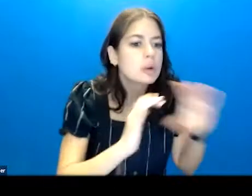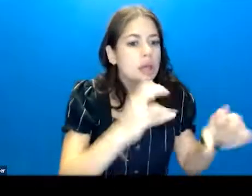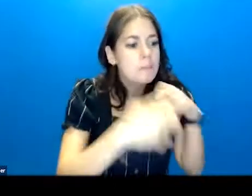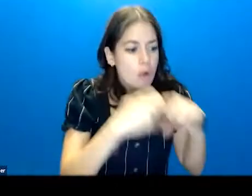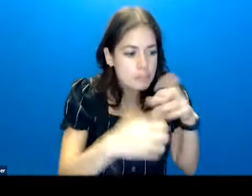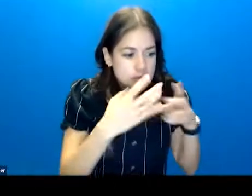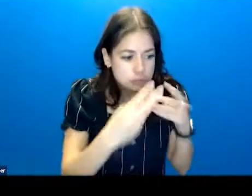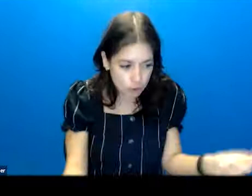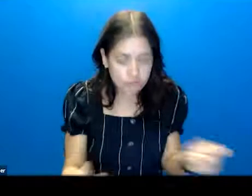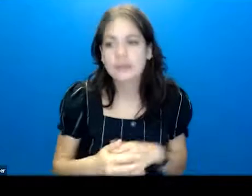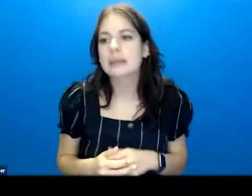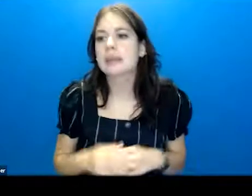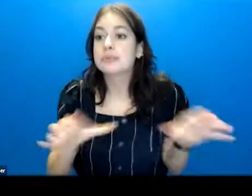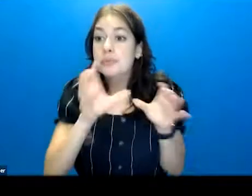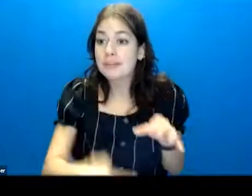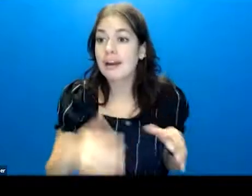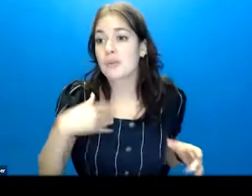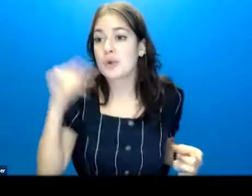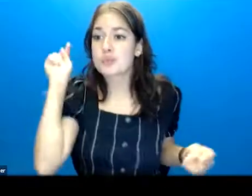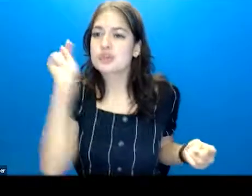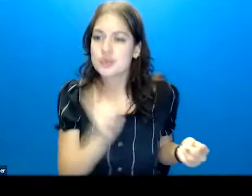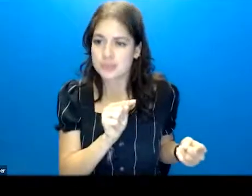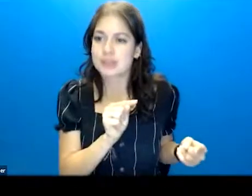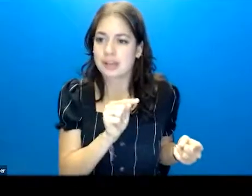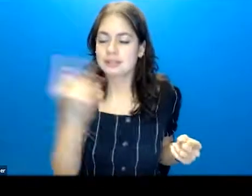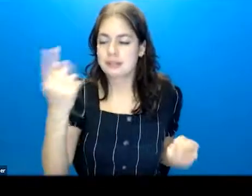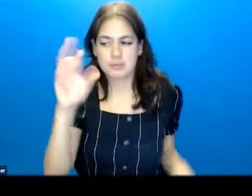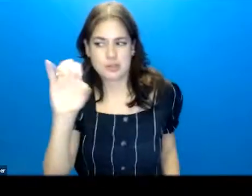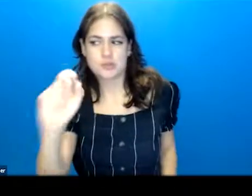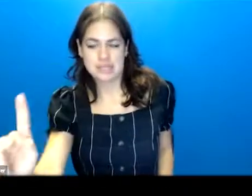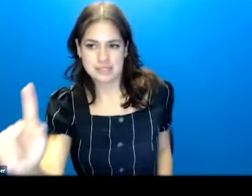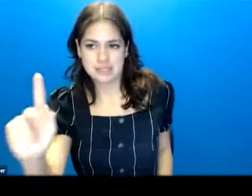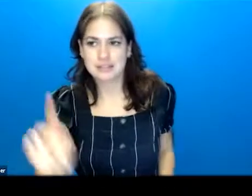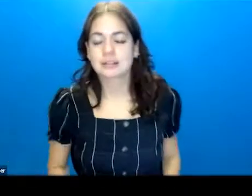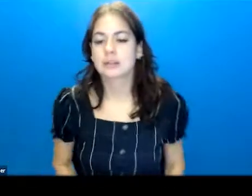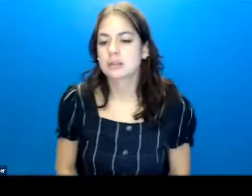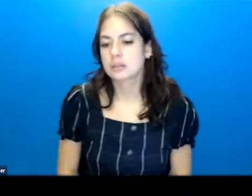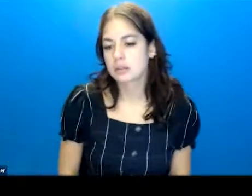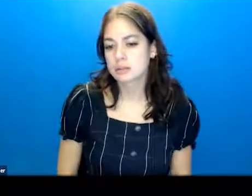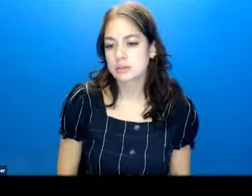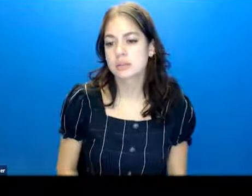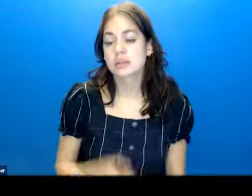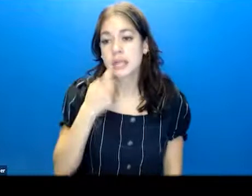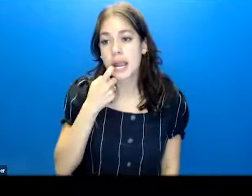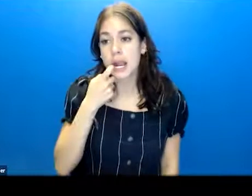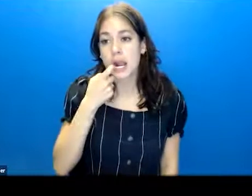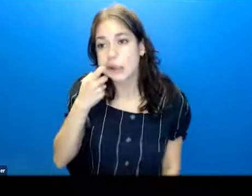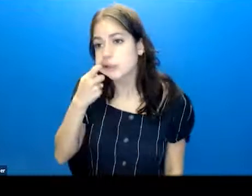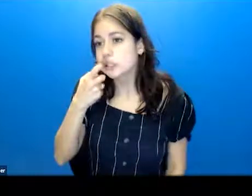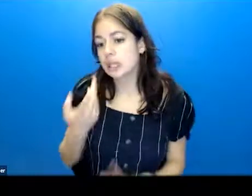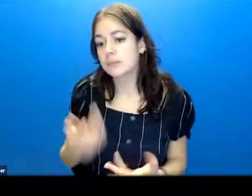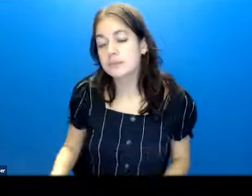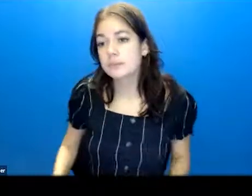solving. In doing that, we are reducing someone's risk for suicide. Acute substance use.